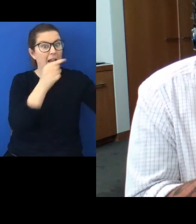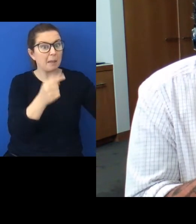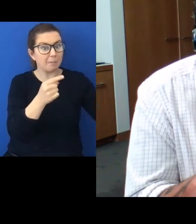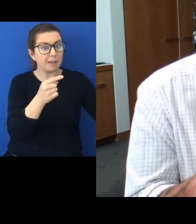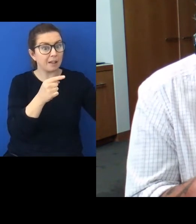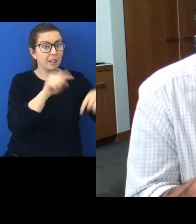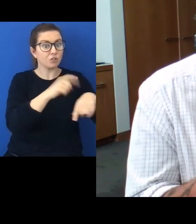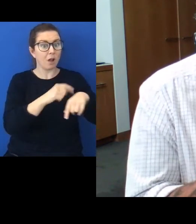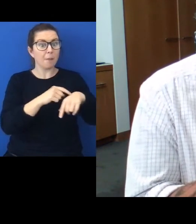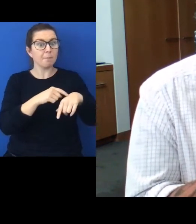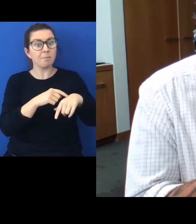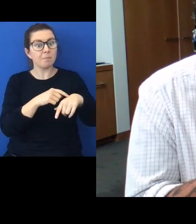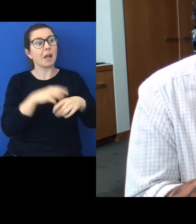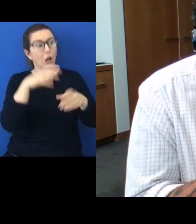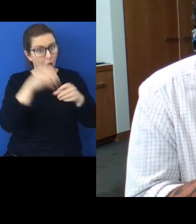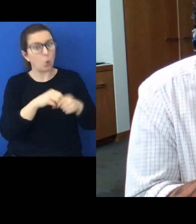including them